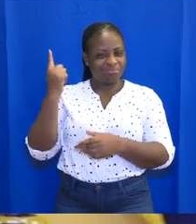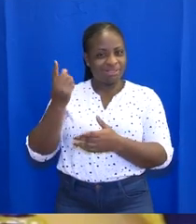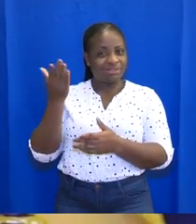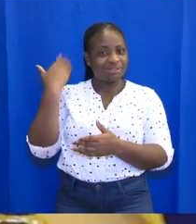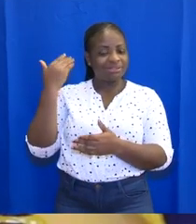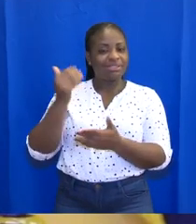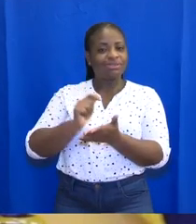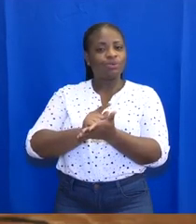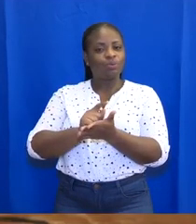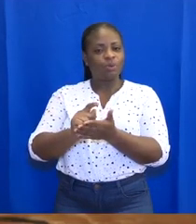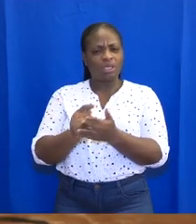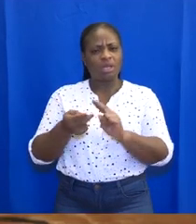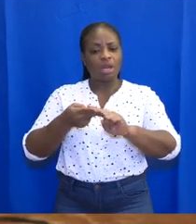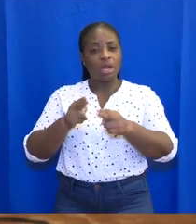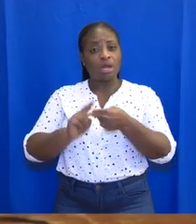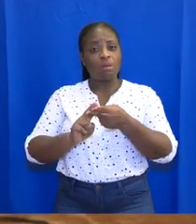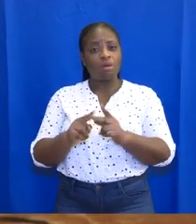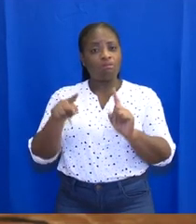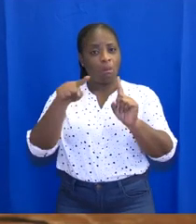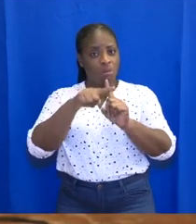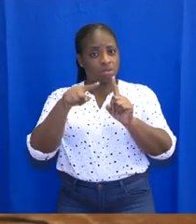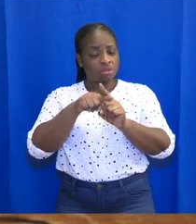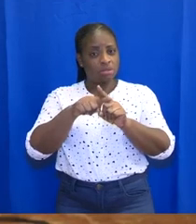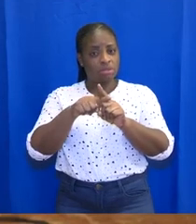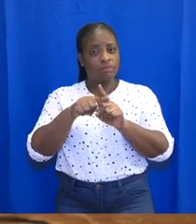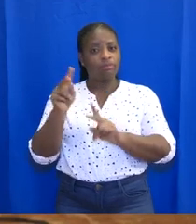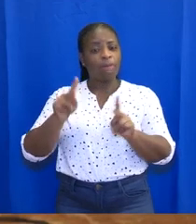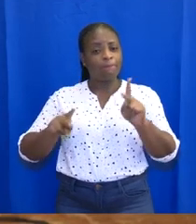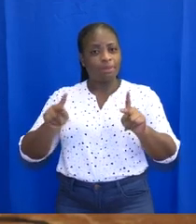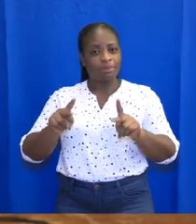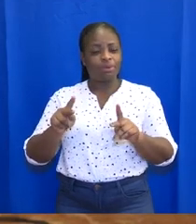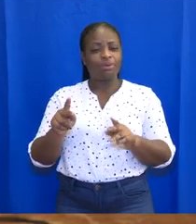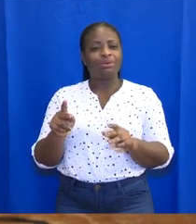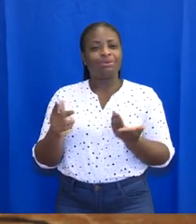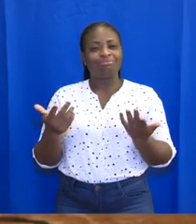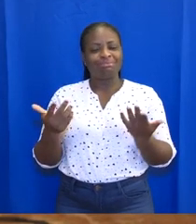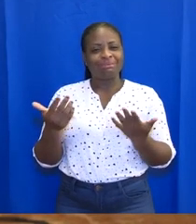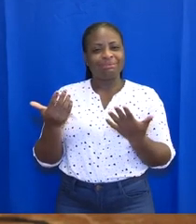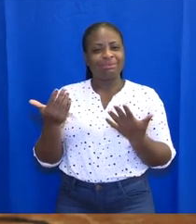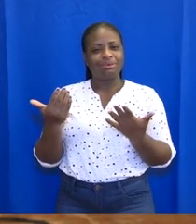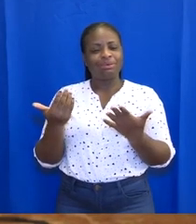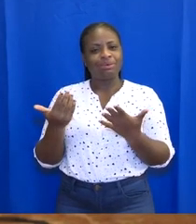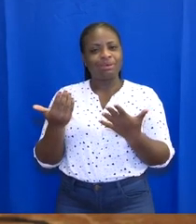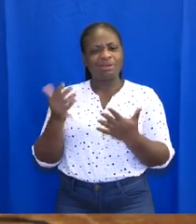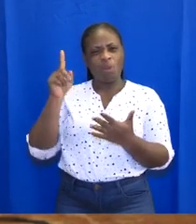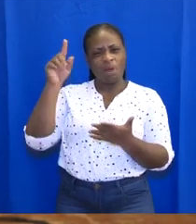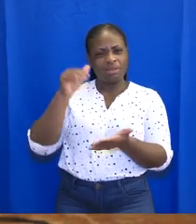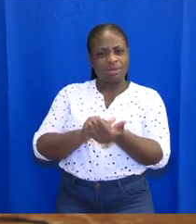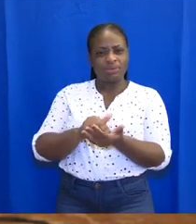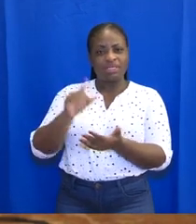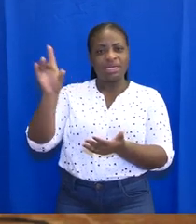ago, the number of recorded active cases, that is persons with the virus, stood at 1